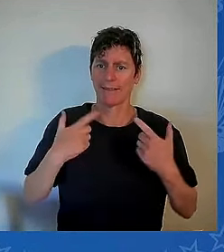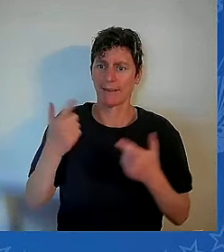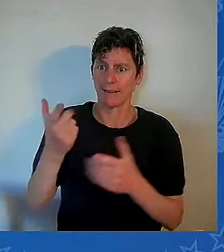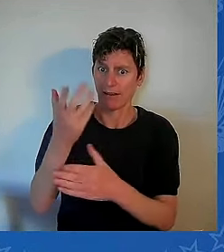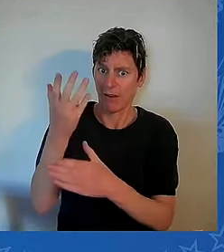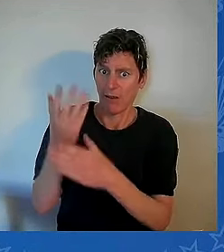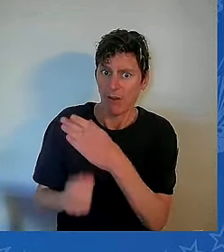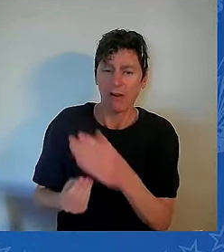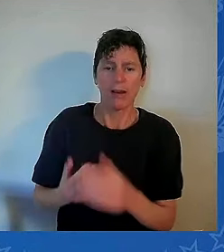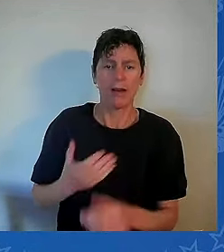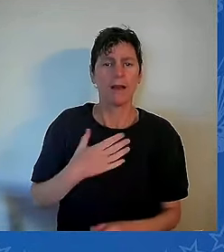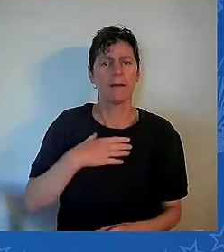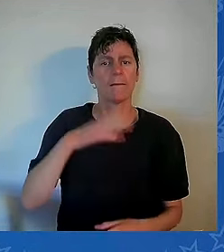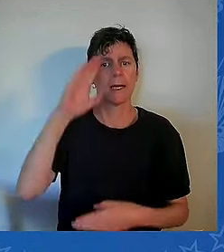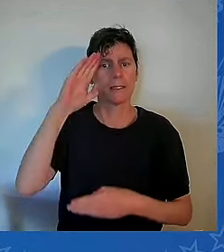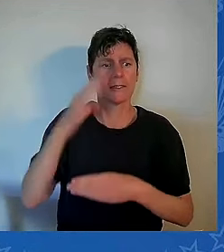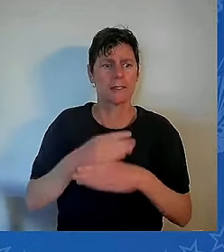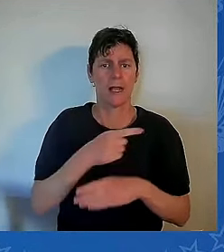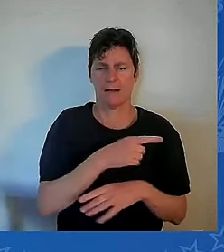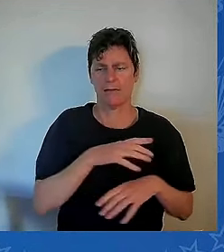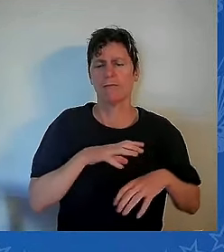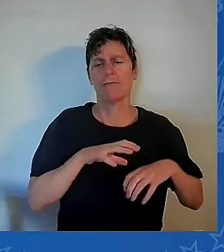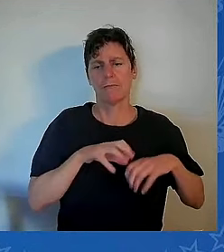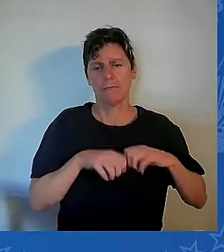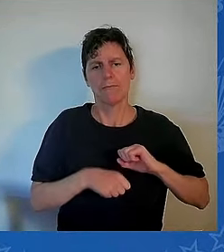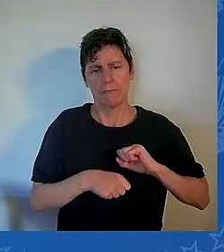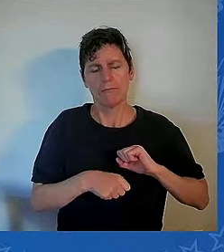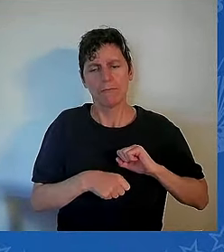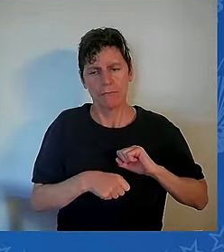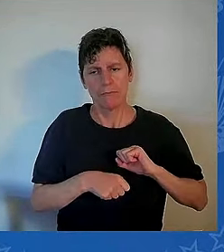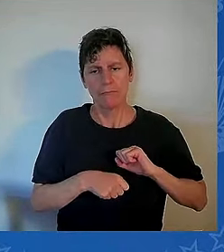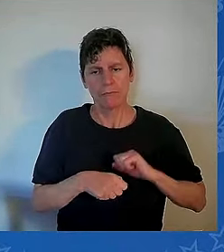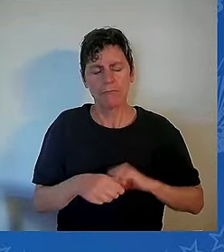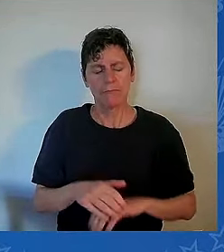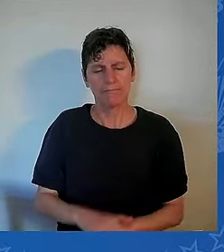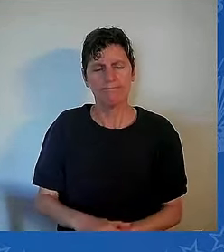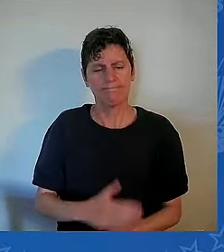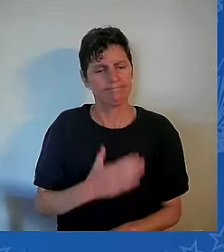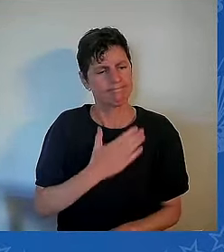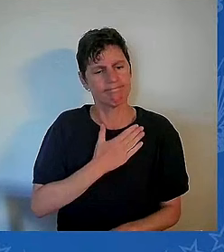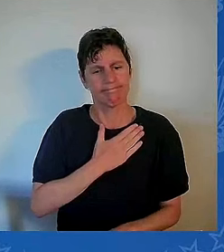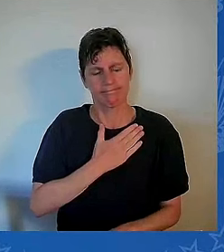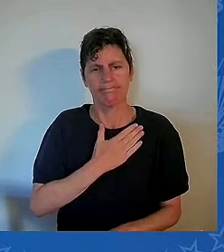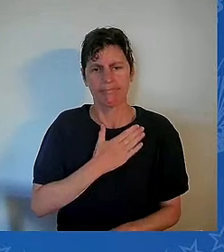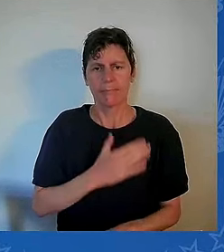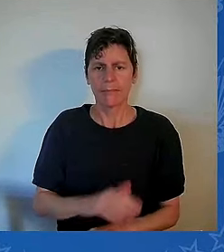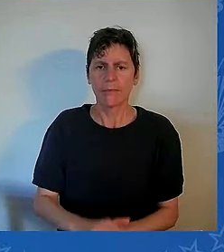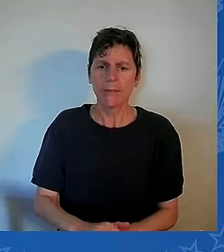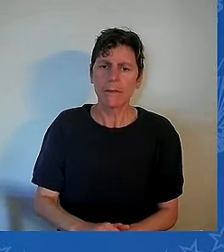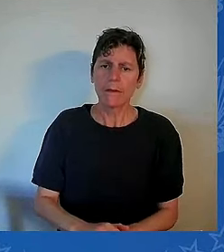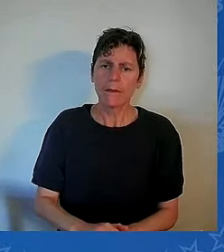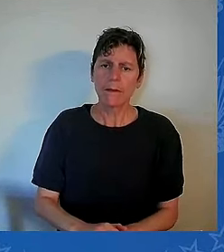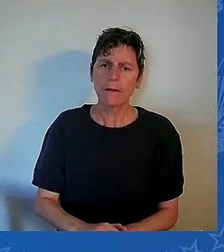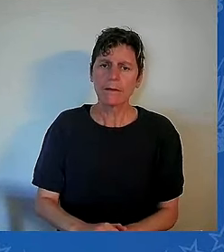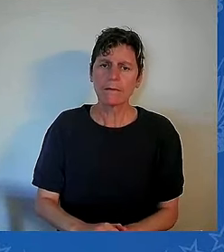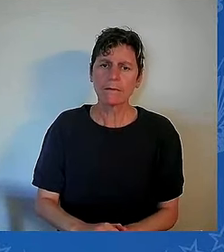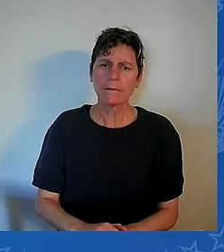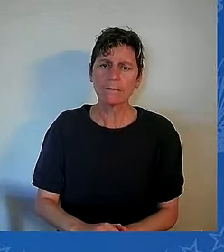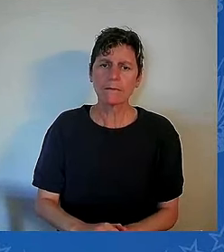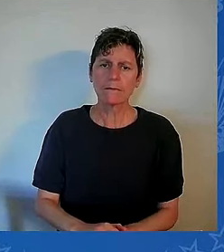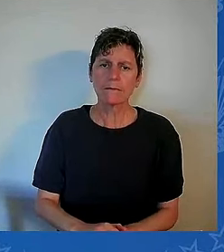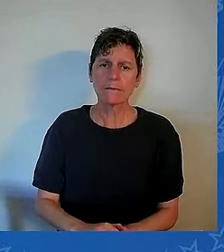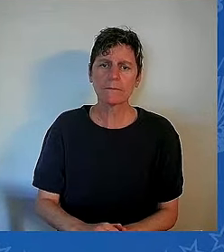and he volunteered to join the National Guard as Attorney General.